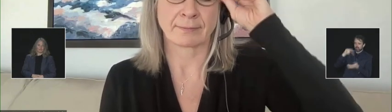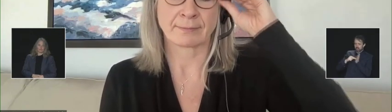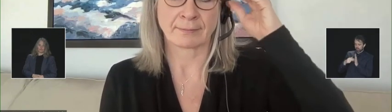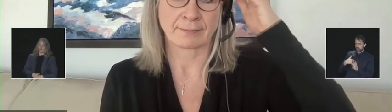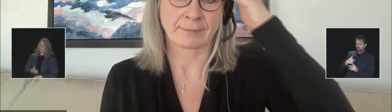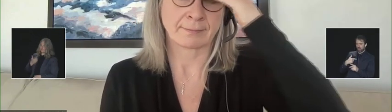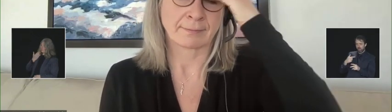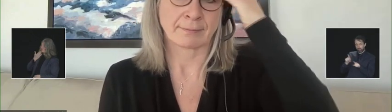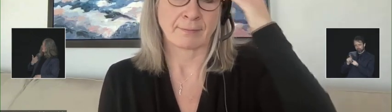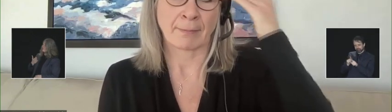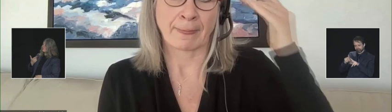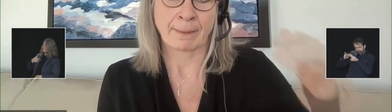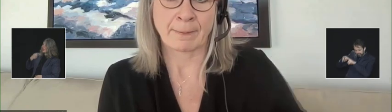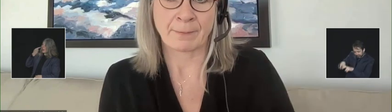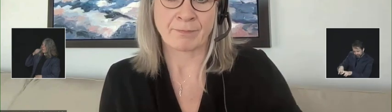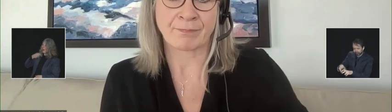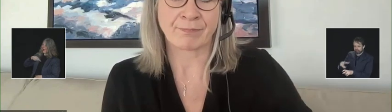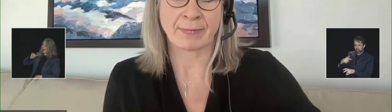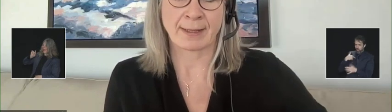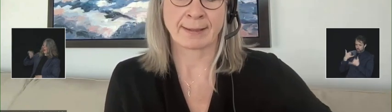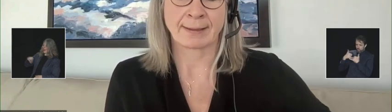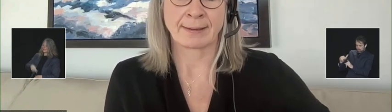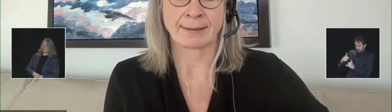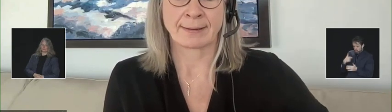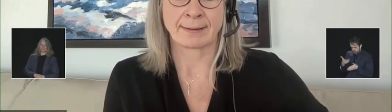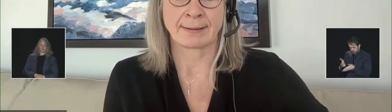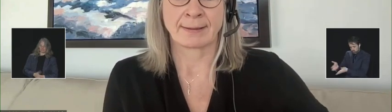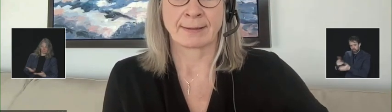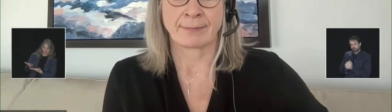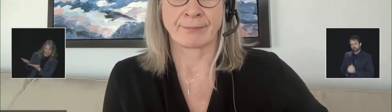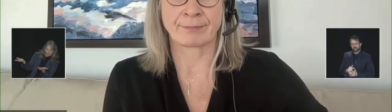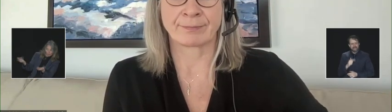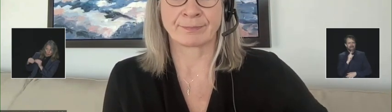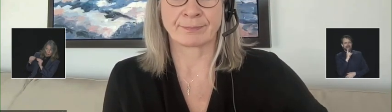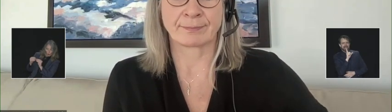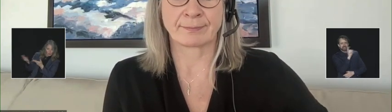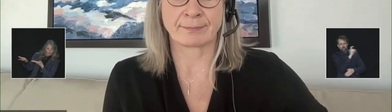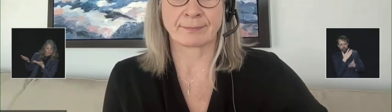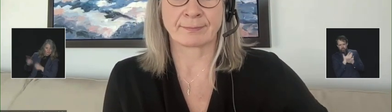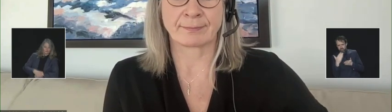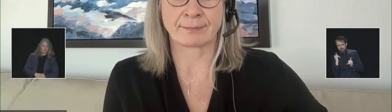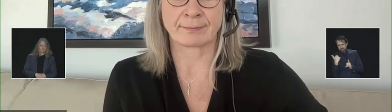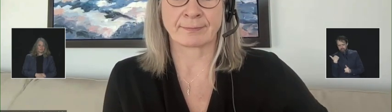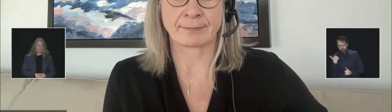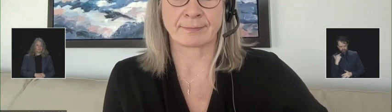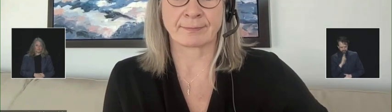Thank you. With that, I'd like to just put out one last call. there any further questions on the phone line?